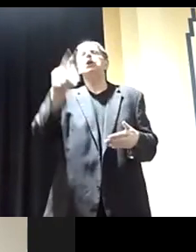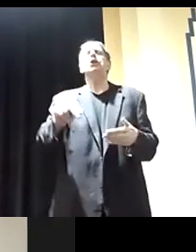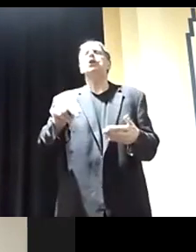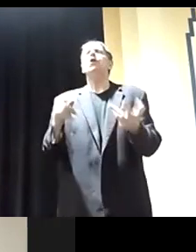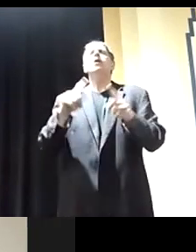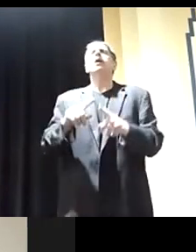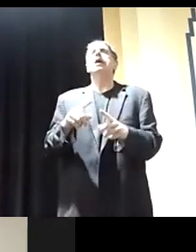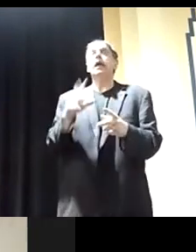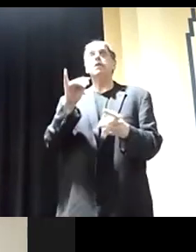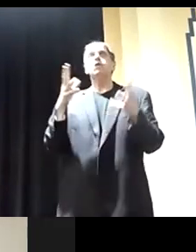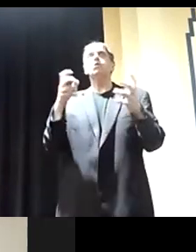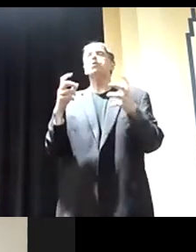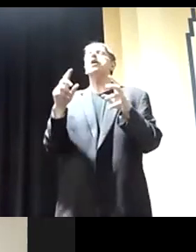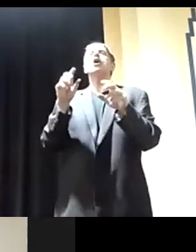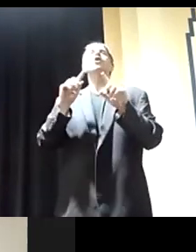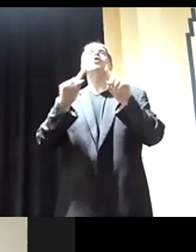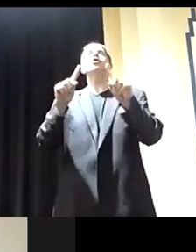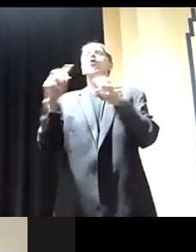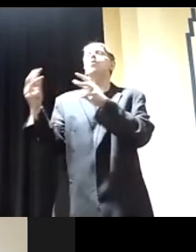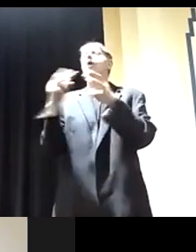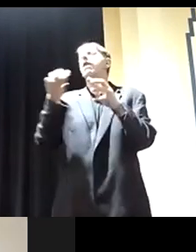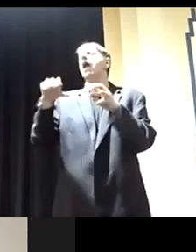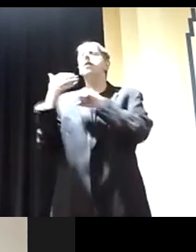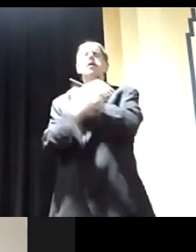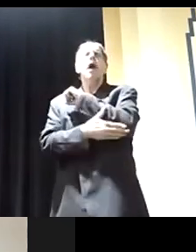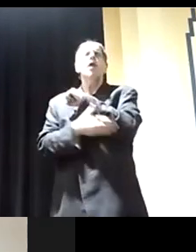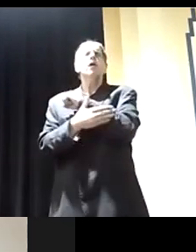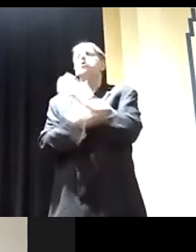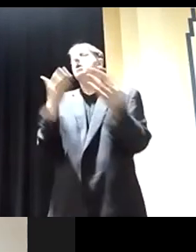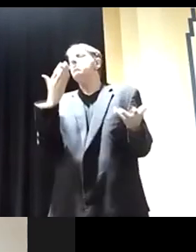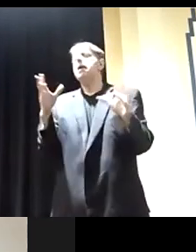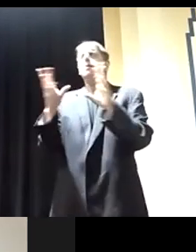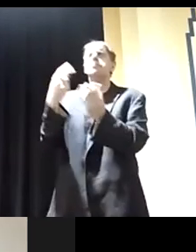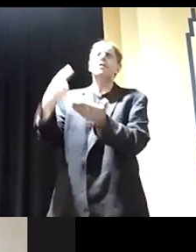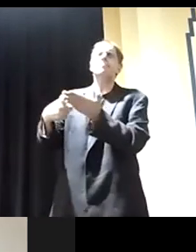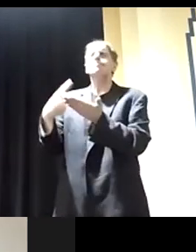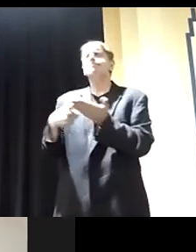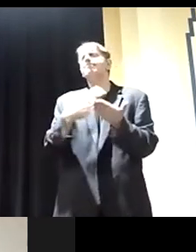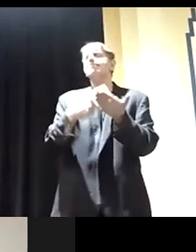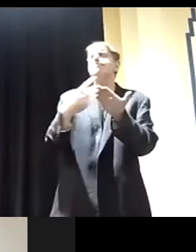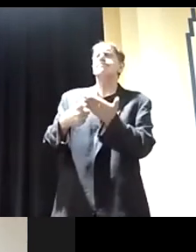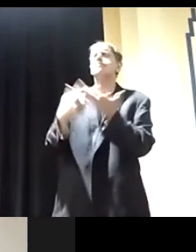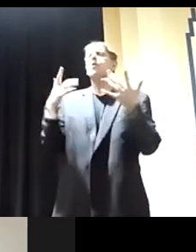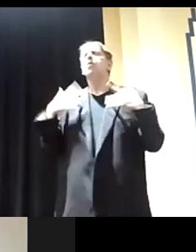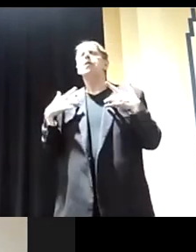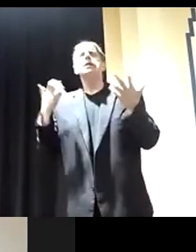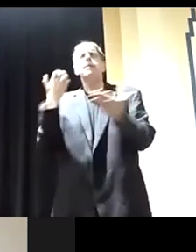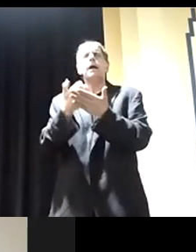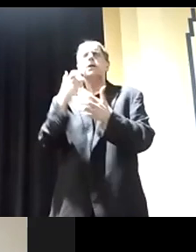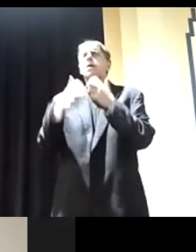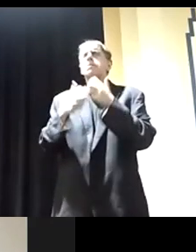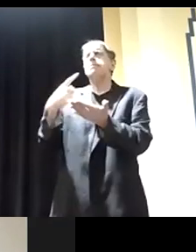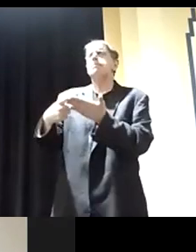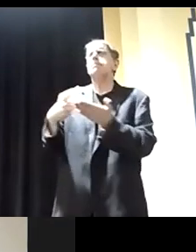If you want to go with a war with XYZ country, okay, maybe you can do that. You know, there's an economic thing or whatever. You know, the